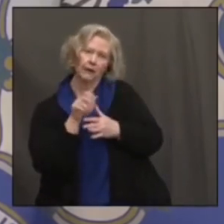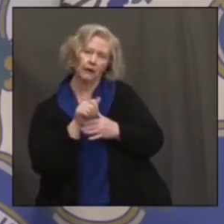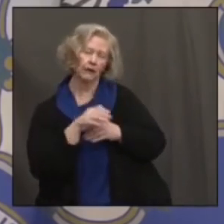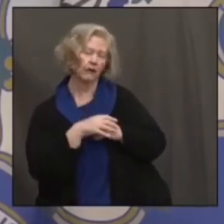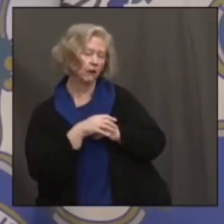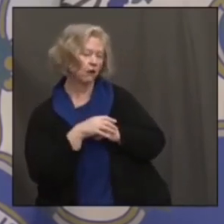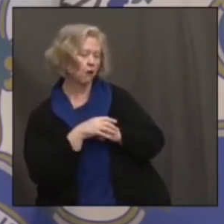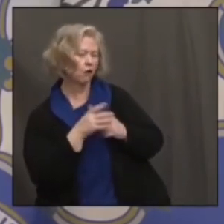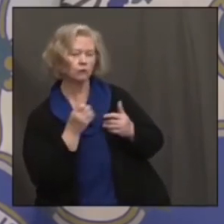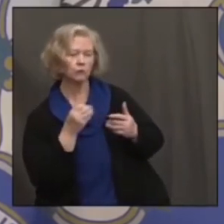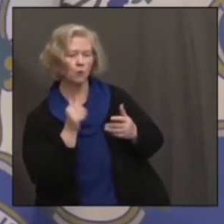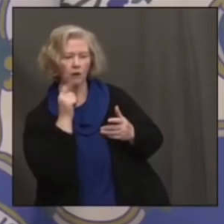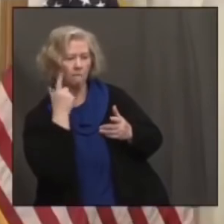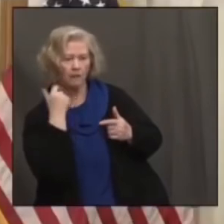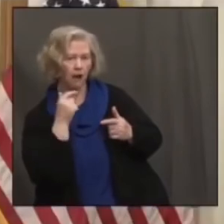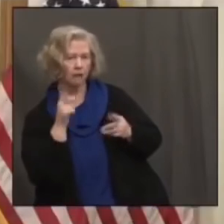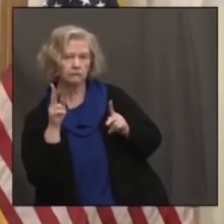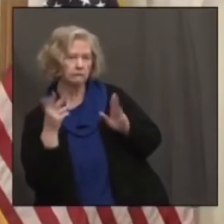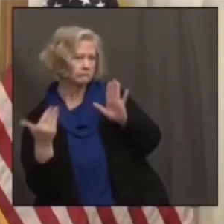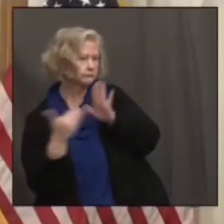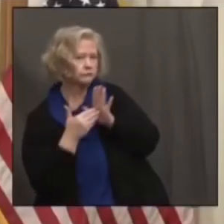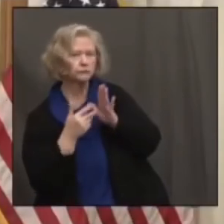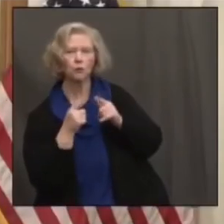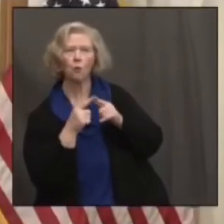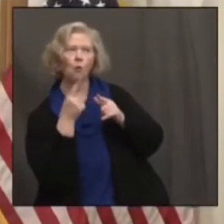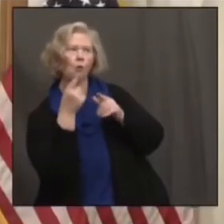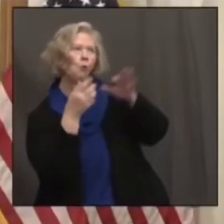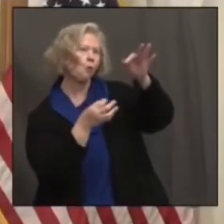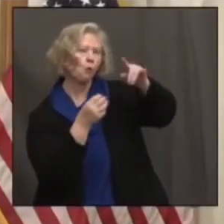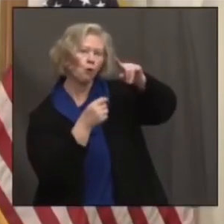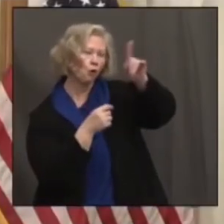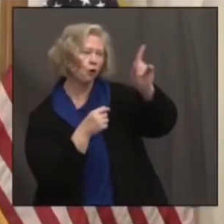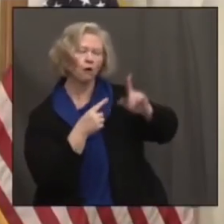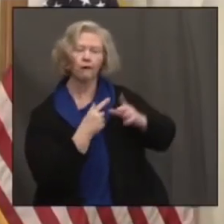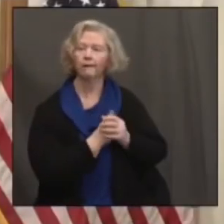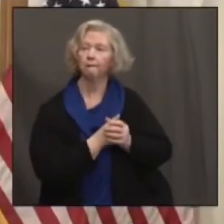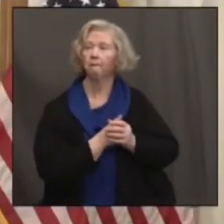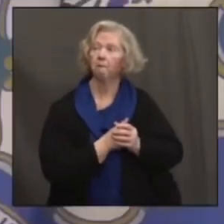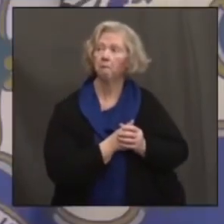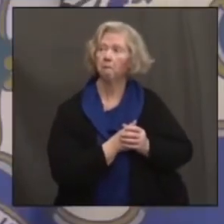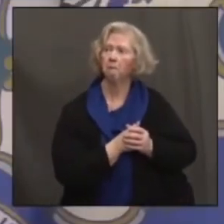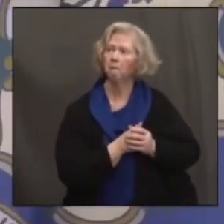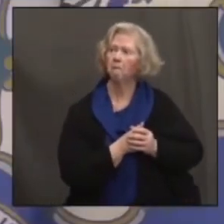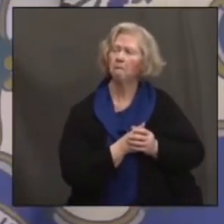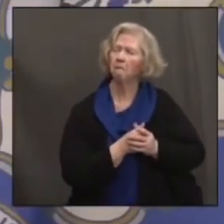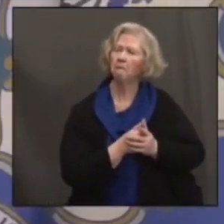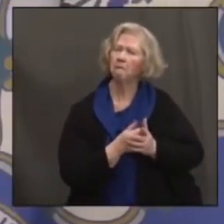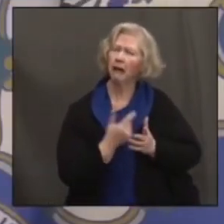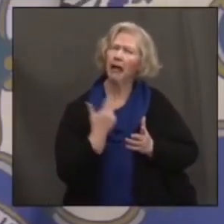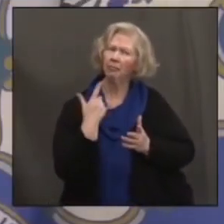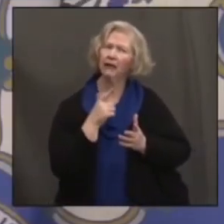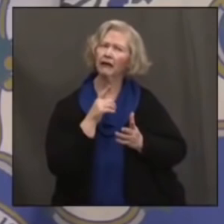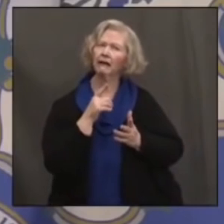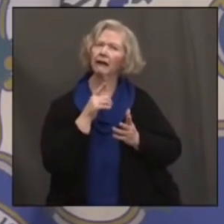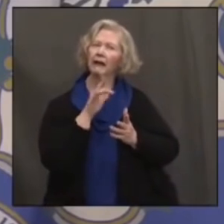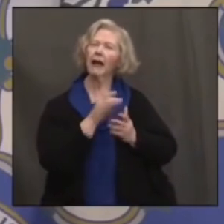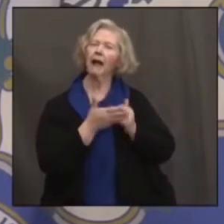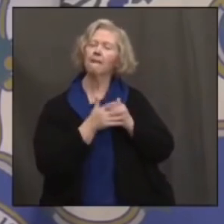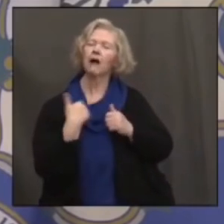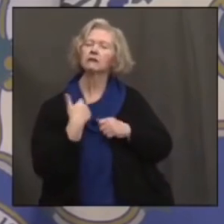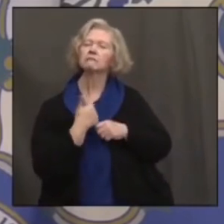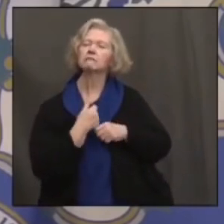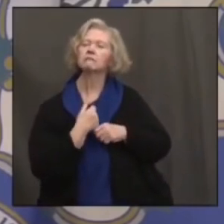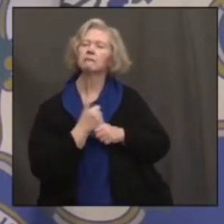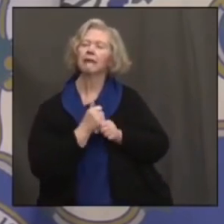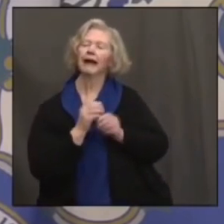response to any court opinion or decision or anything like that, do you know? And probably lends a little more clarity given that opinion. Sure. Okay.